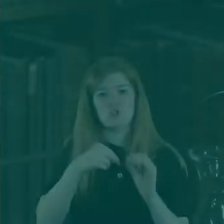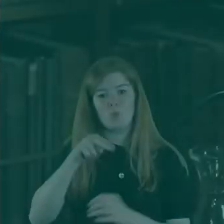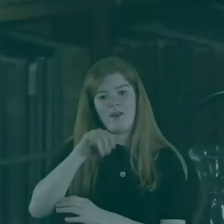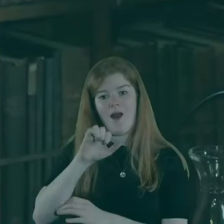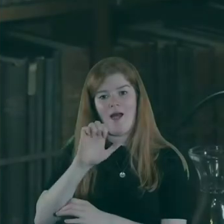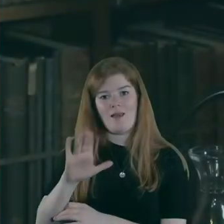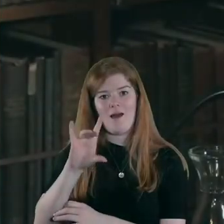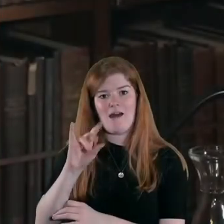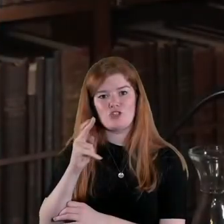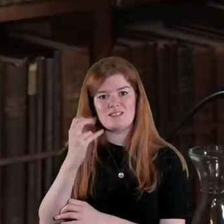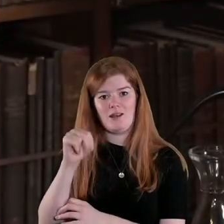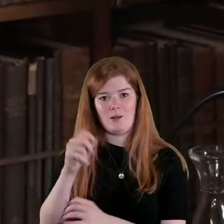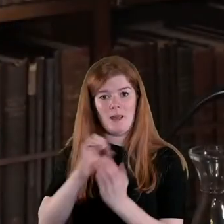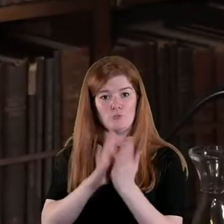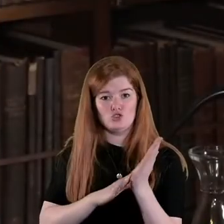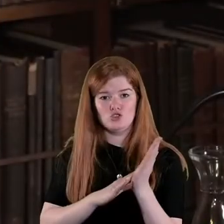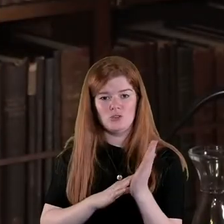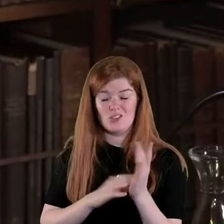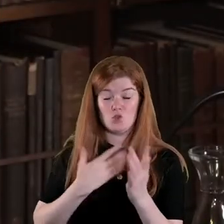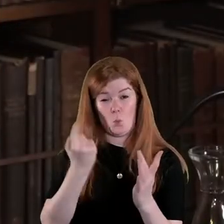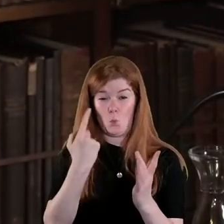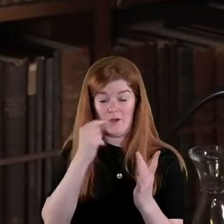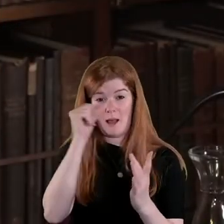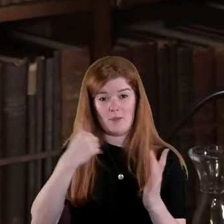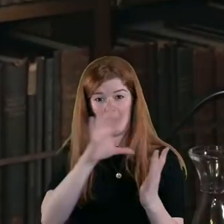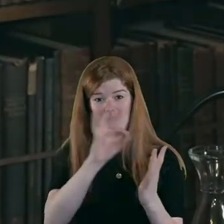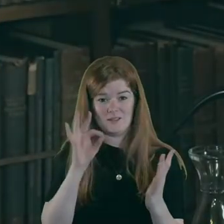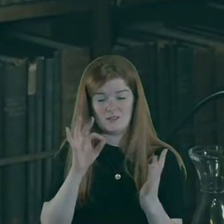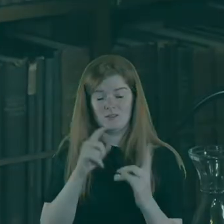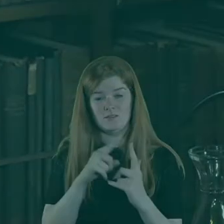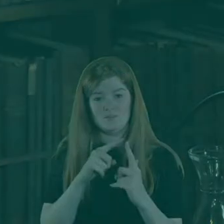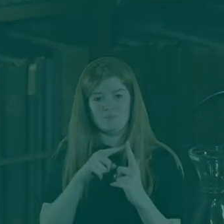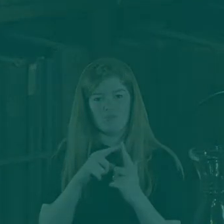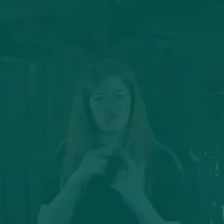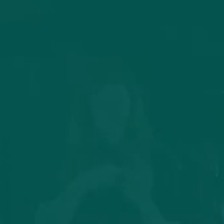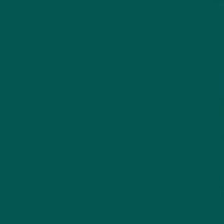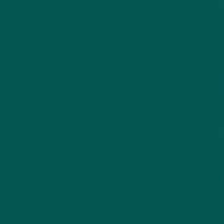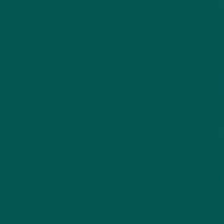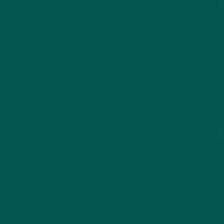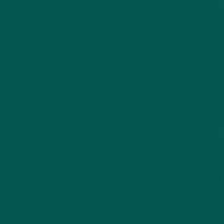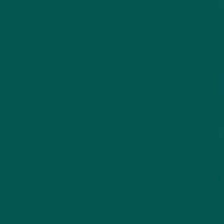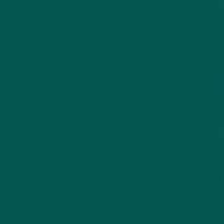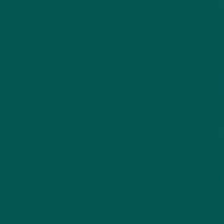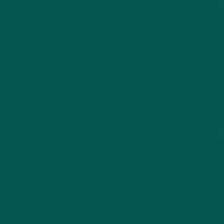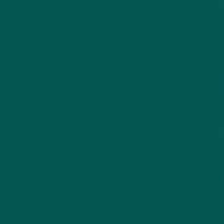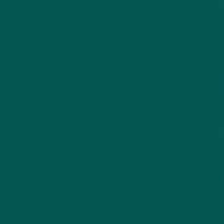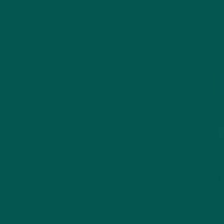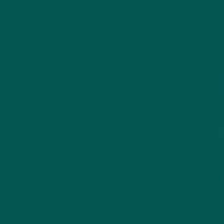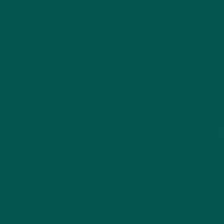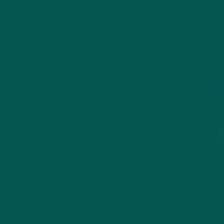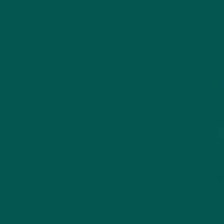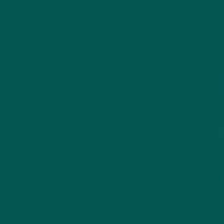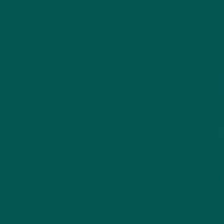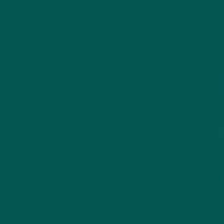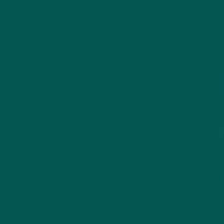that I picked out and I suppose what is really interesting about looking at gender based violence as